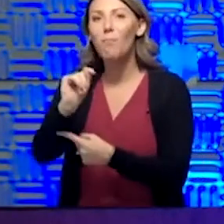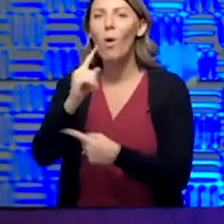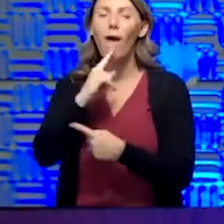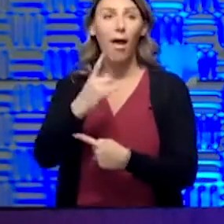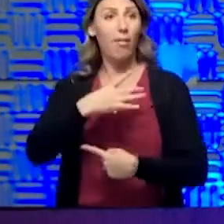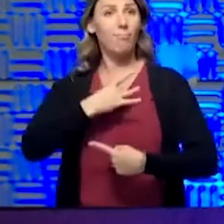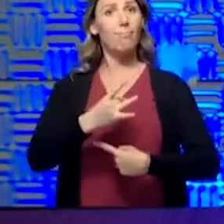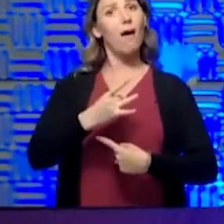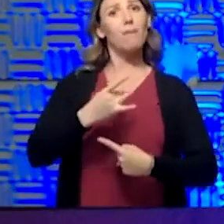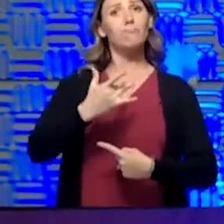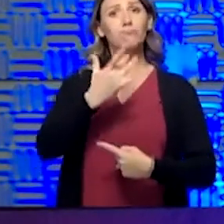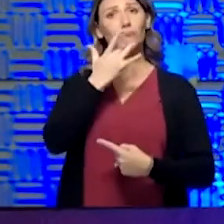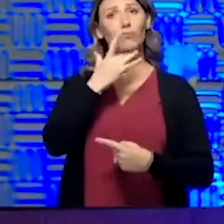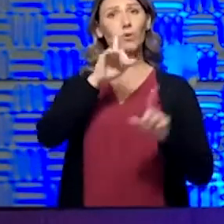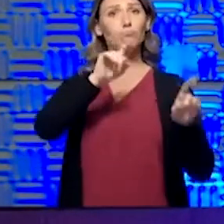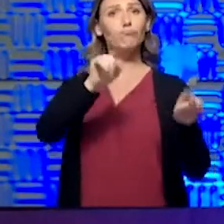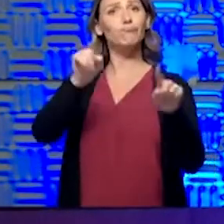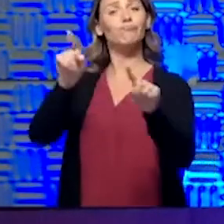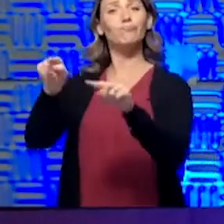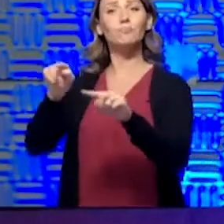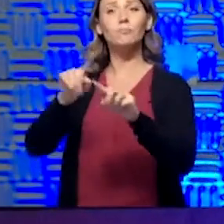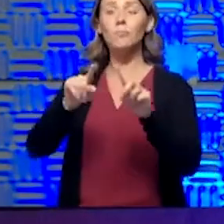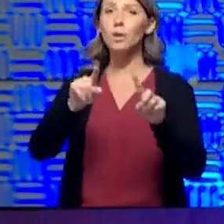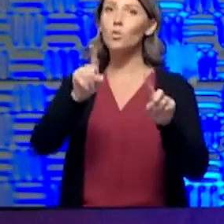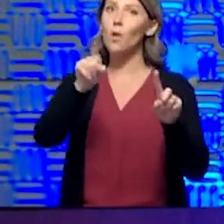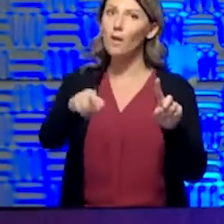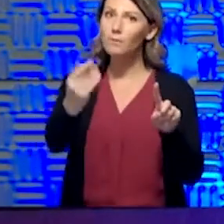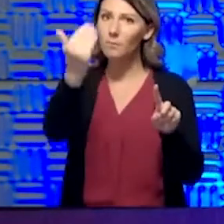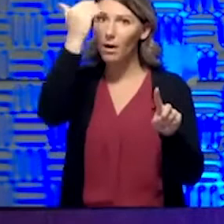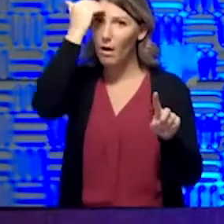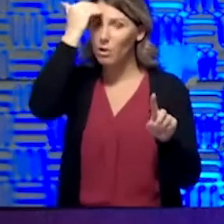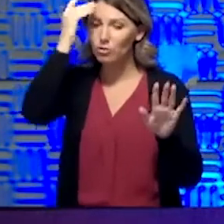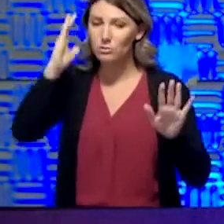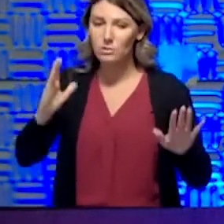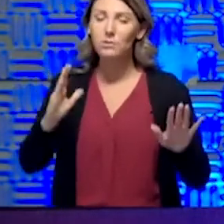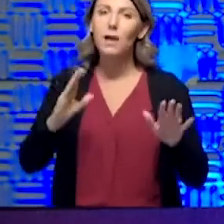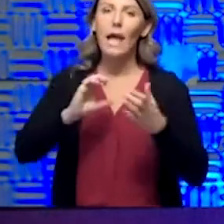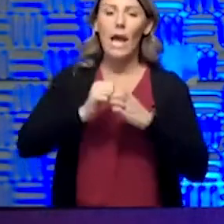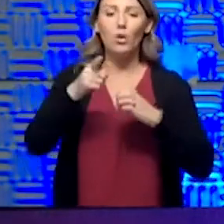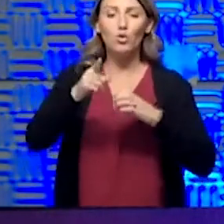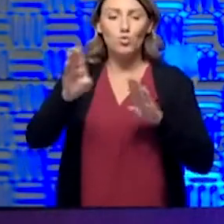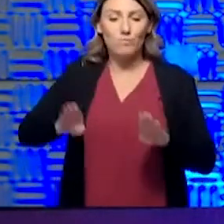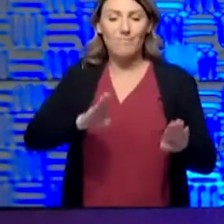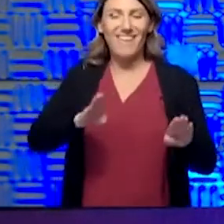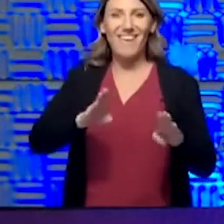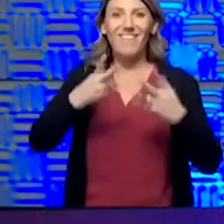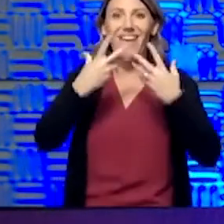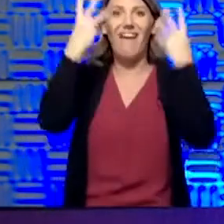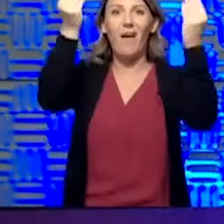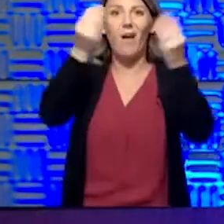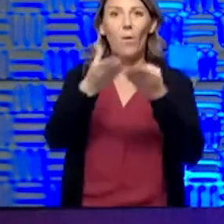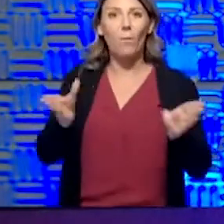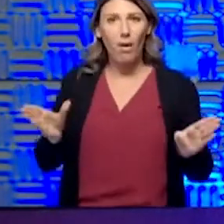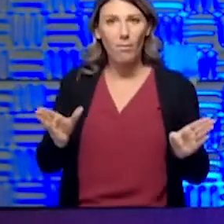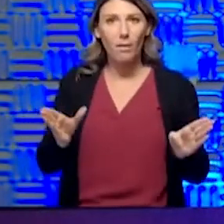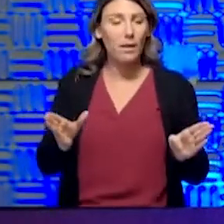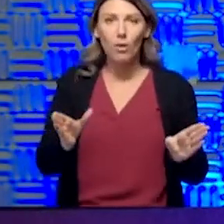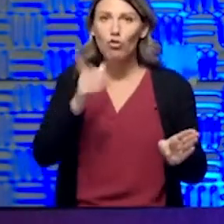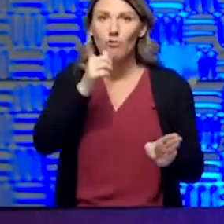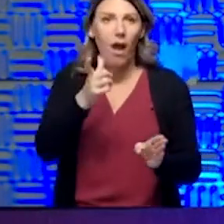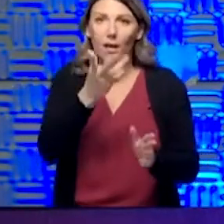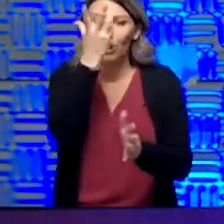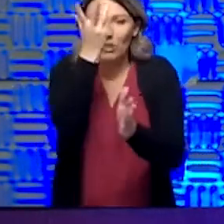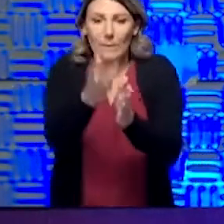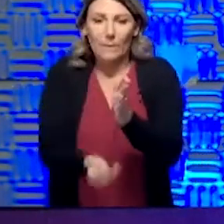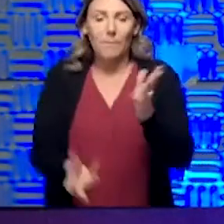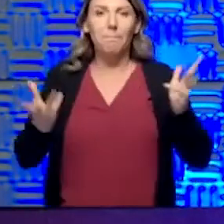think that you have to be really conscious of how you're acting in public. Those things aren't going to go away. They're